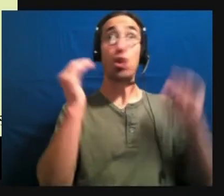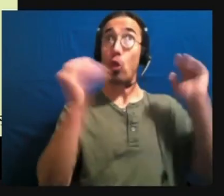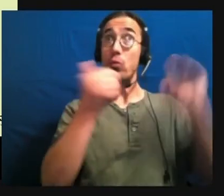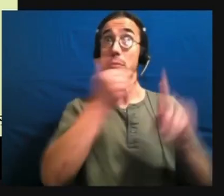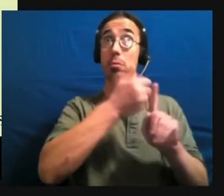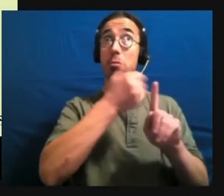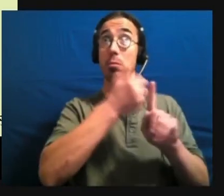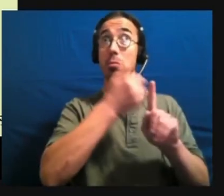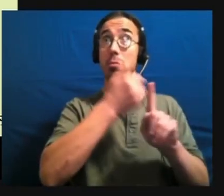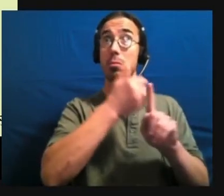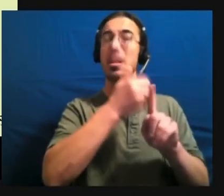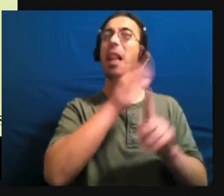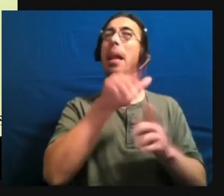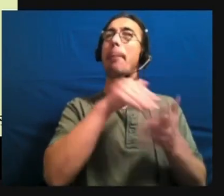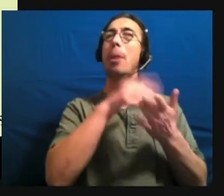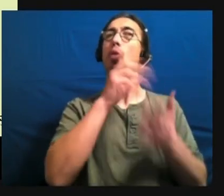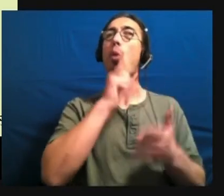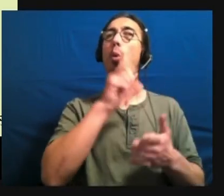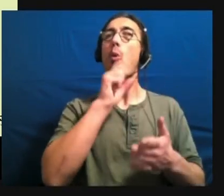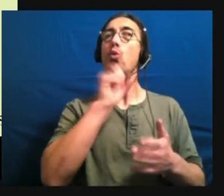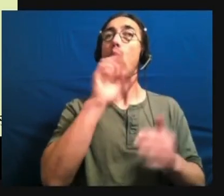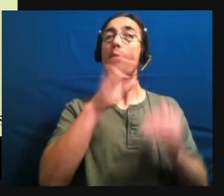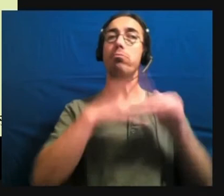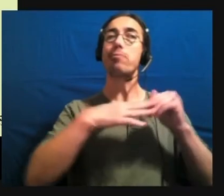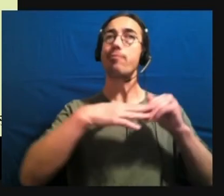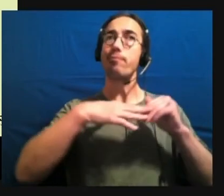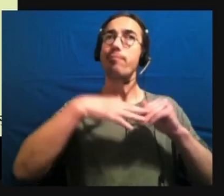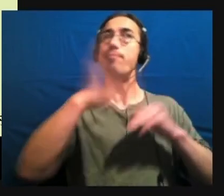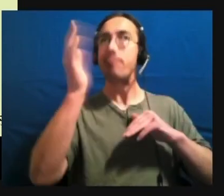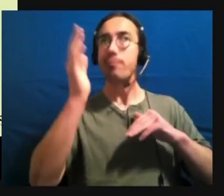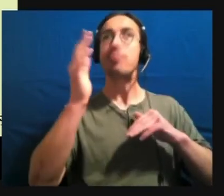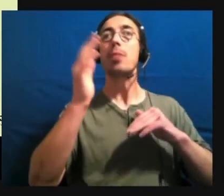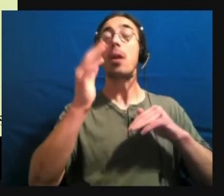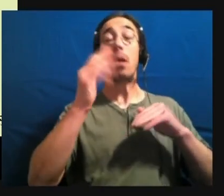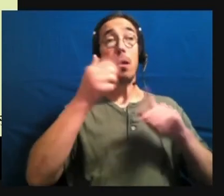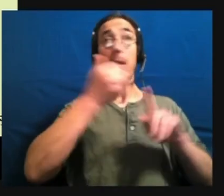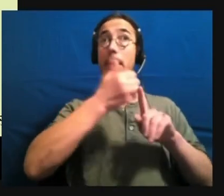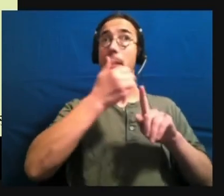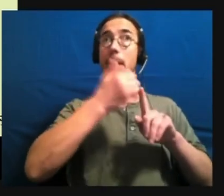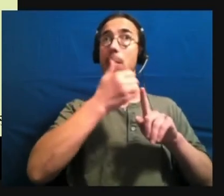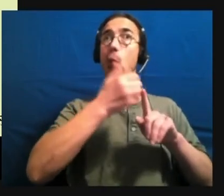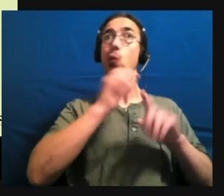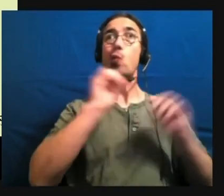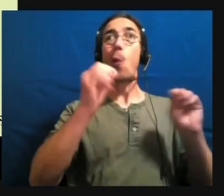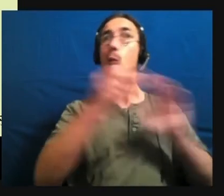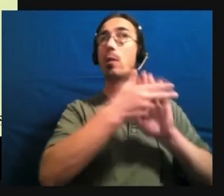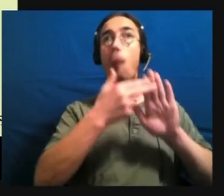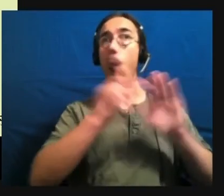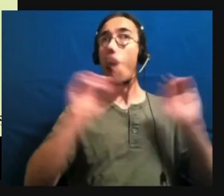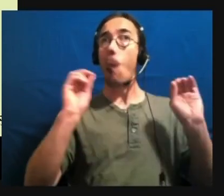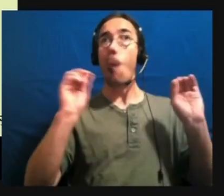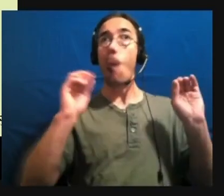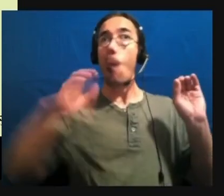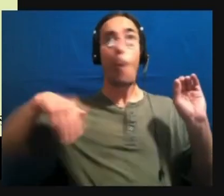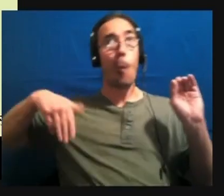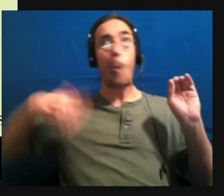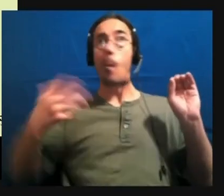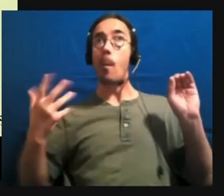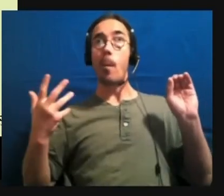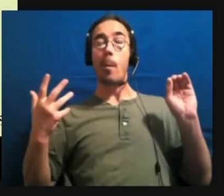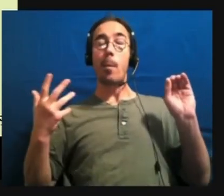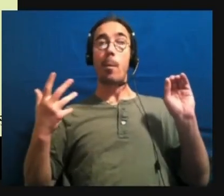you know, middle age and L older. Um, don't have a diagnosis because it